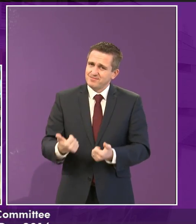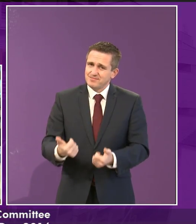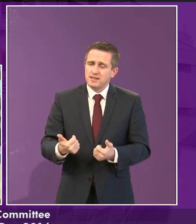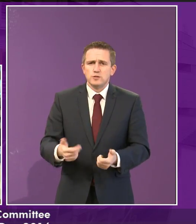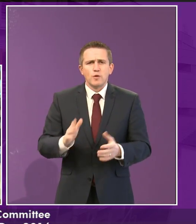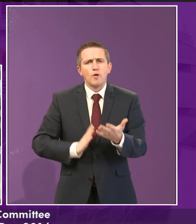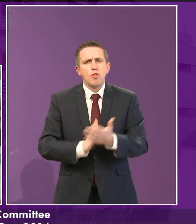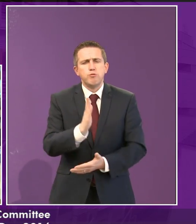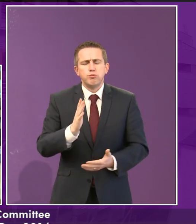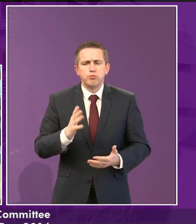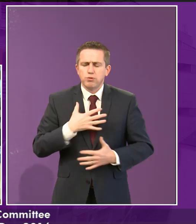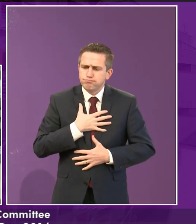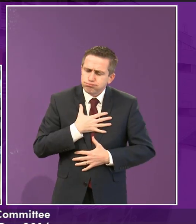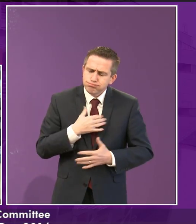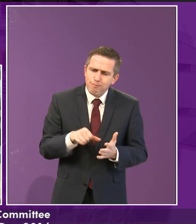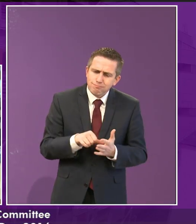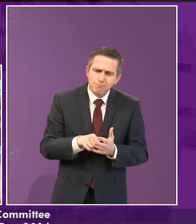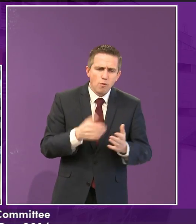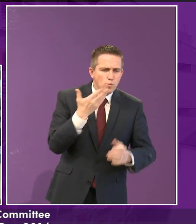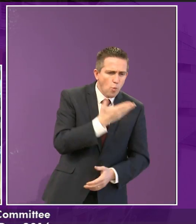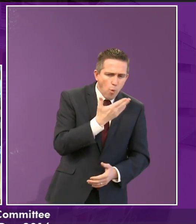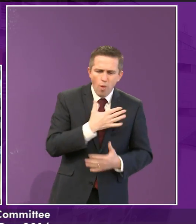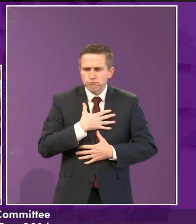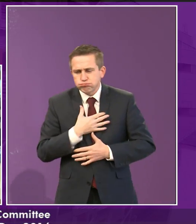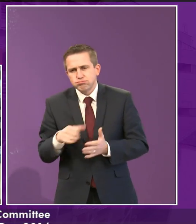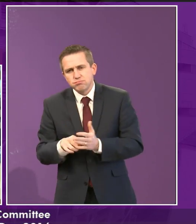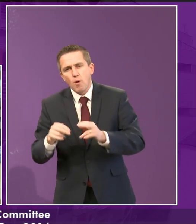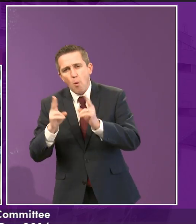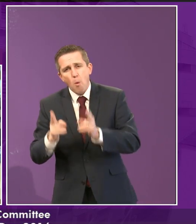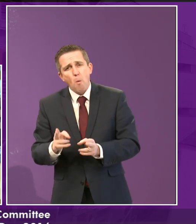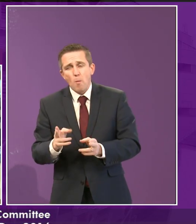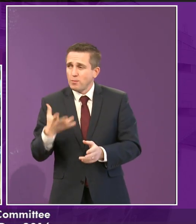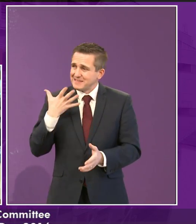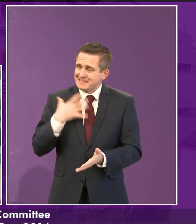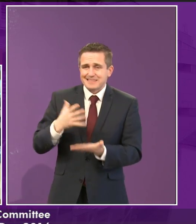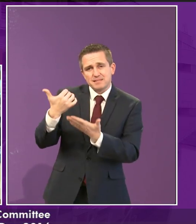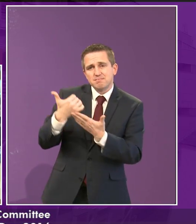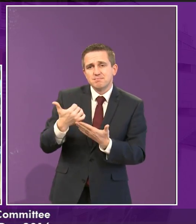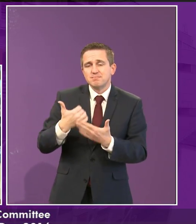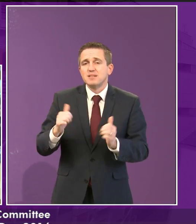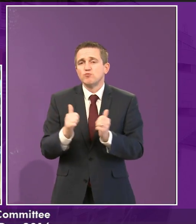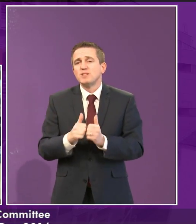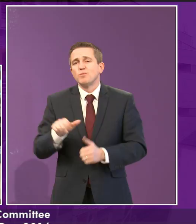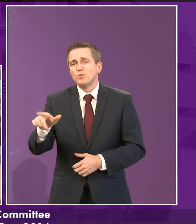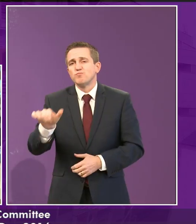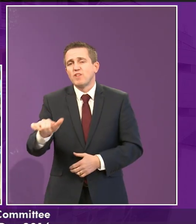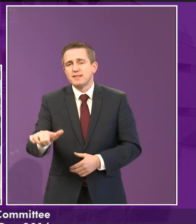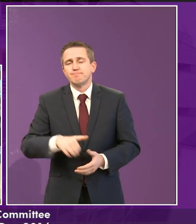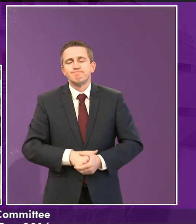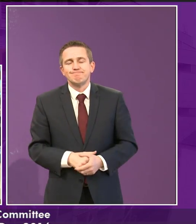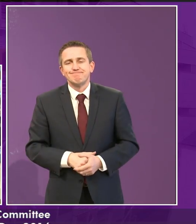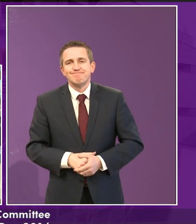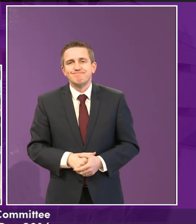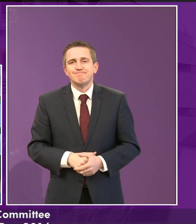when you're having a difficult time, maybe in school or at home, is something that's really important? Yeah. Yeah, I agree with you. I'm with you on that.